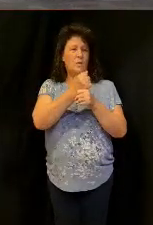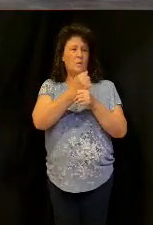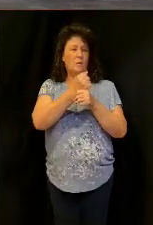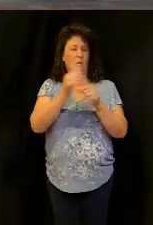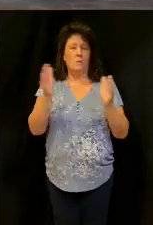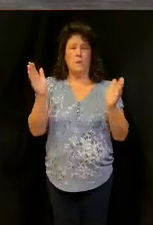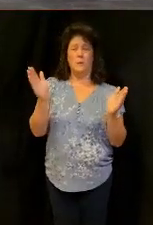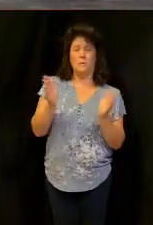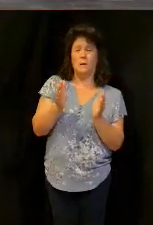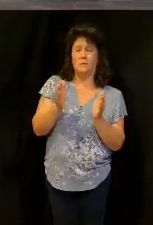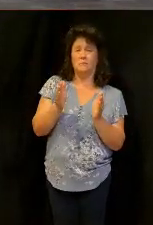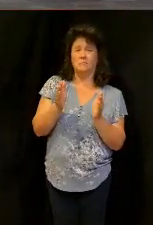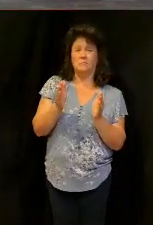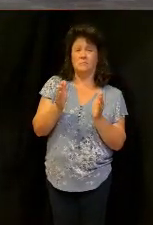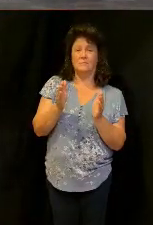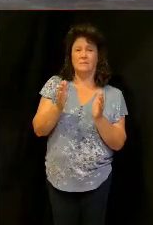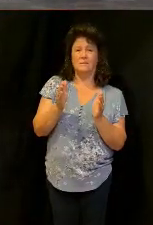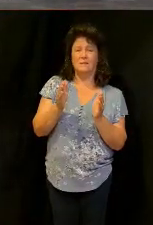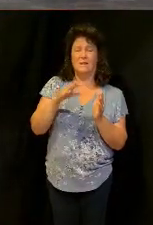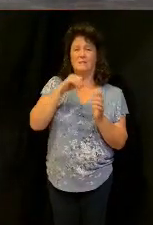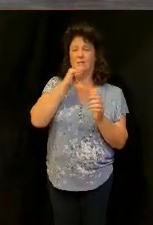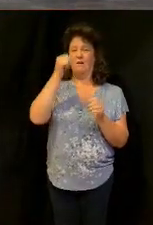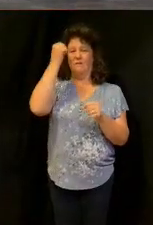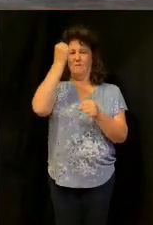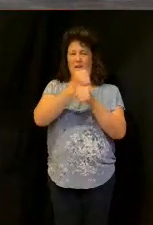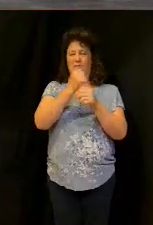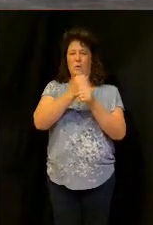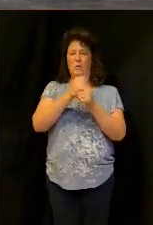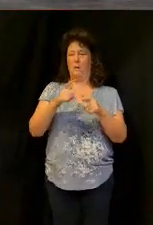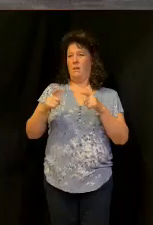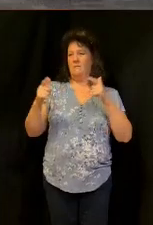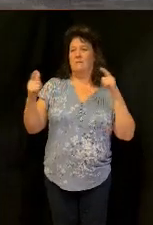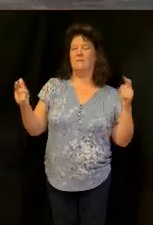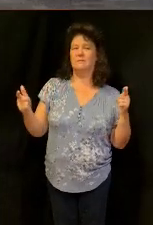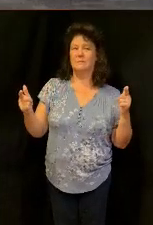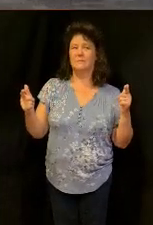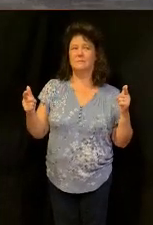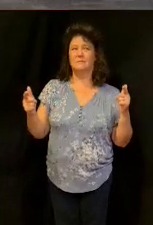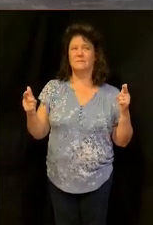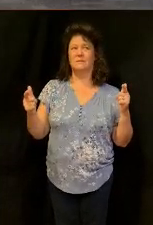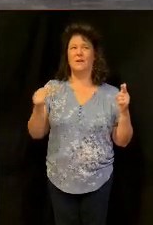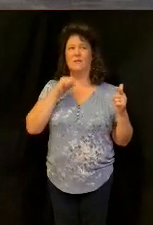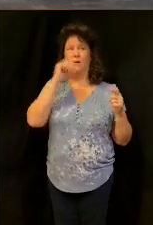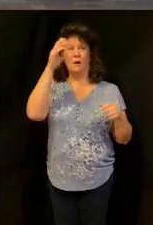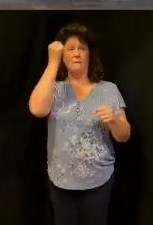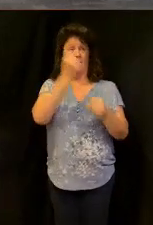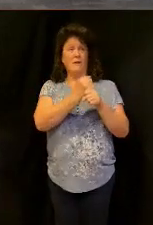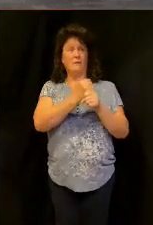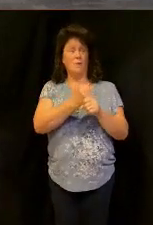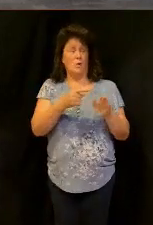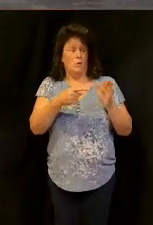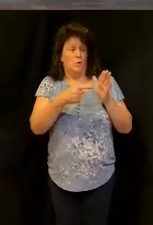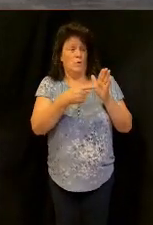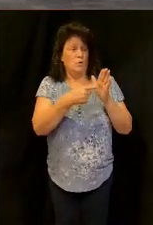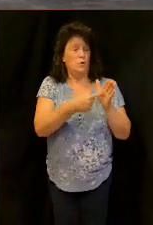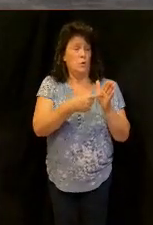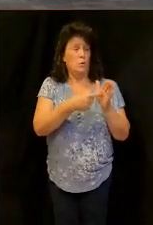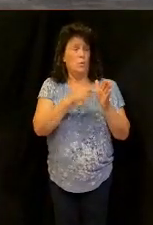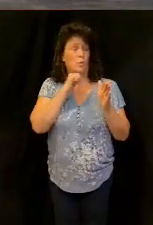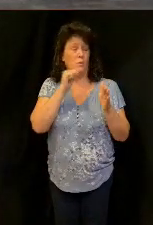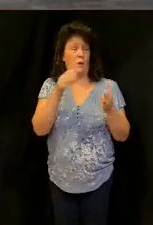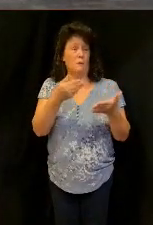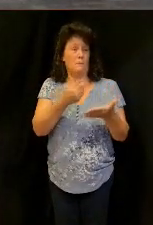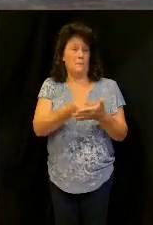is least is unjust also in much therefore if you've not been faithful in the unrighteous mammon who will commit to your trust the true riches